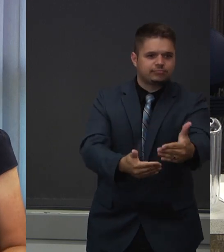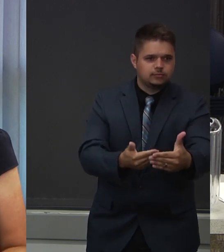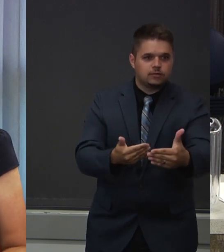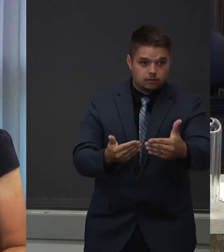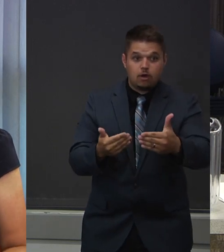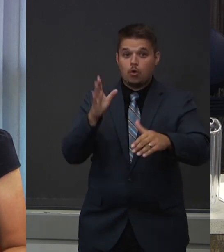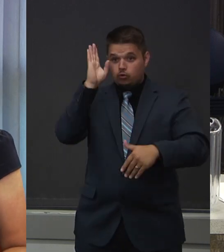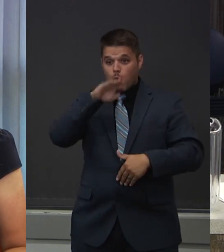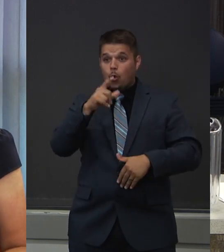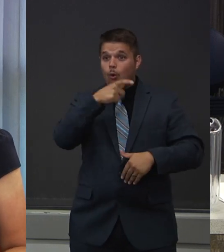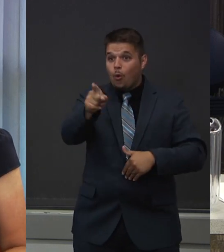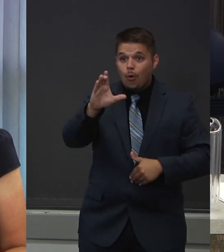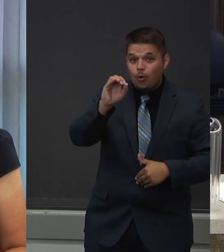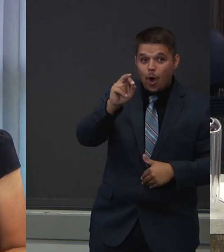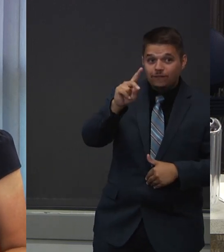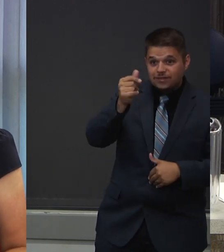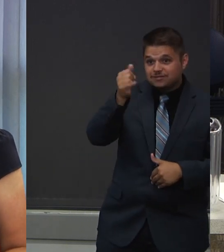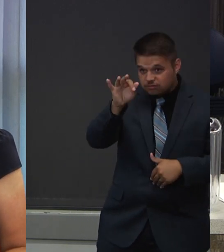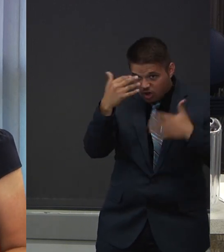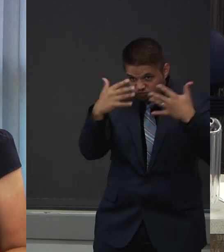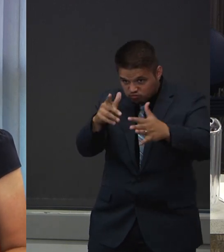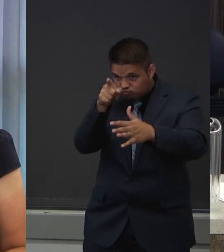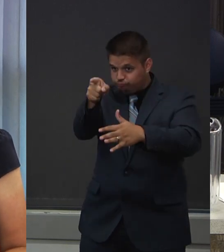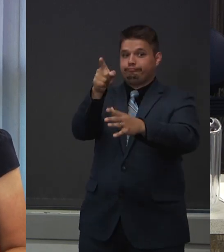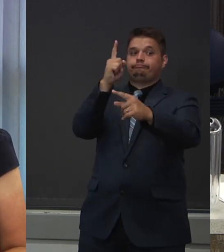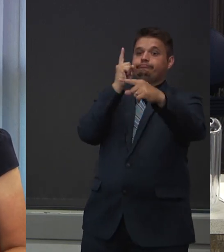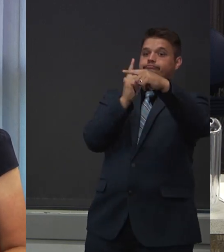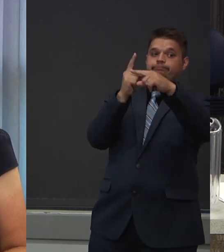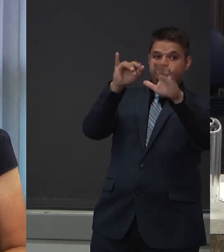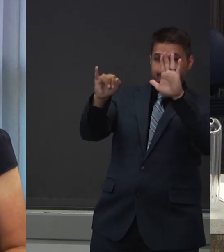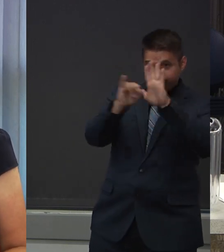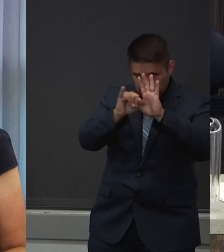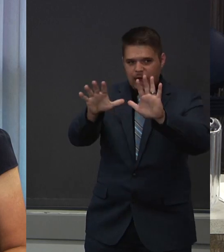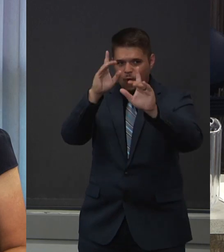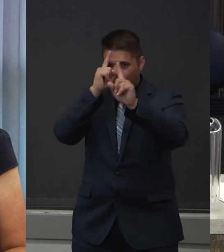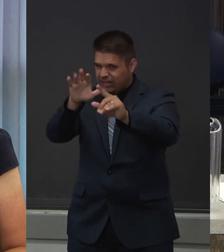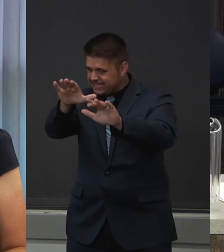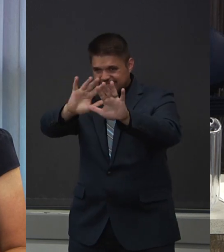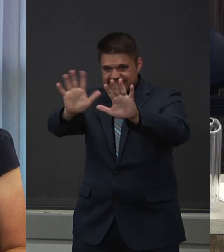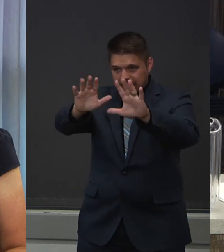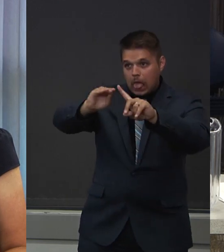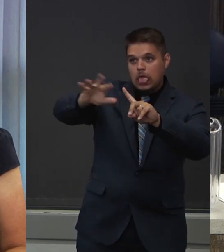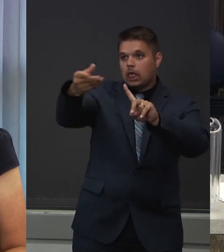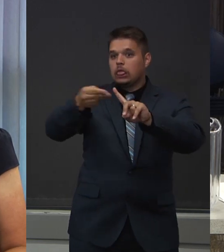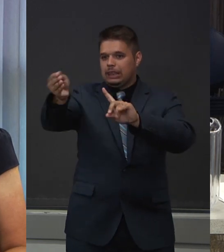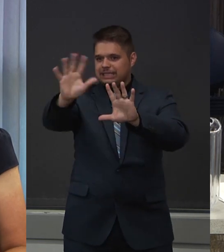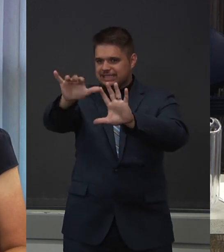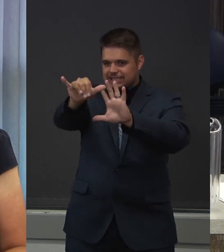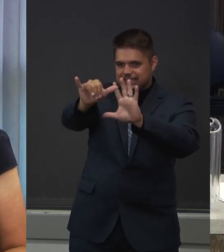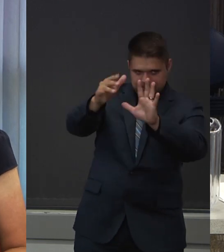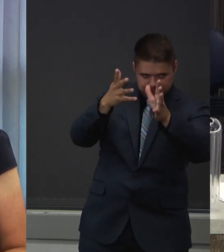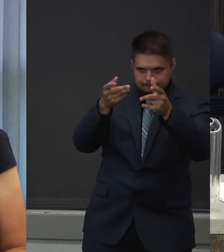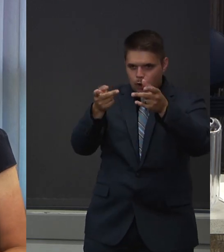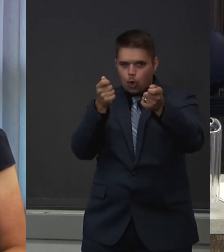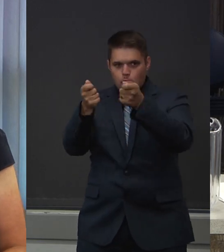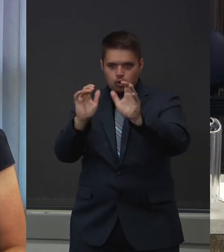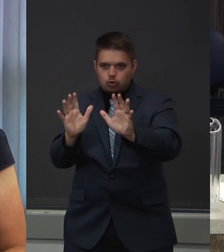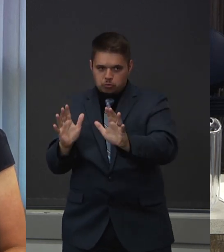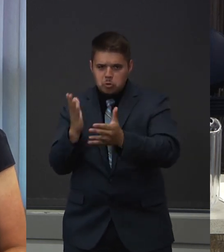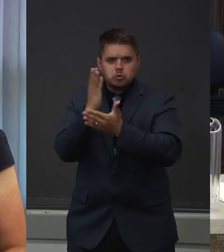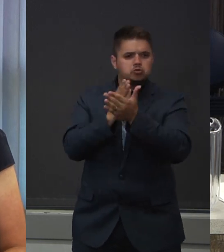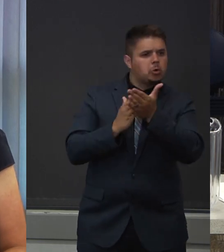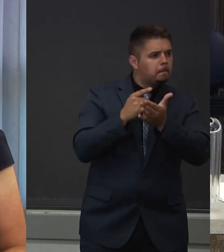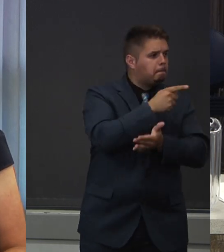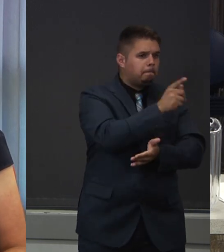so that we can help slow transmission. We do have some goals. The White